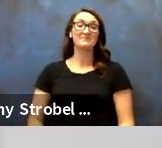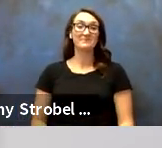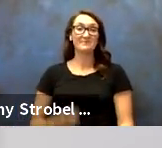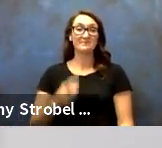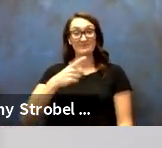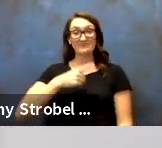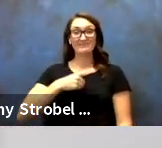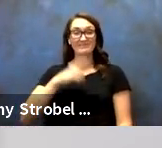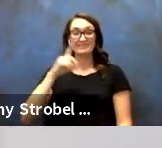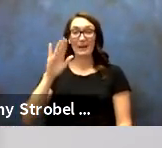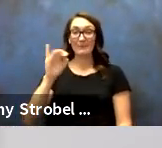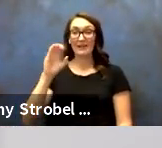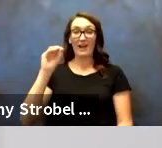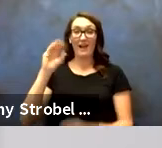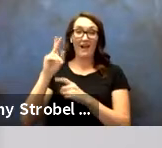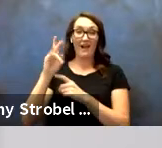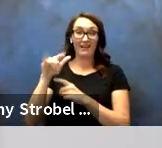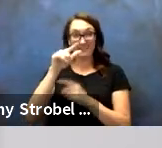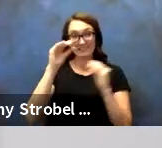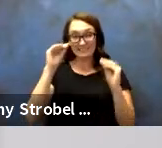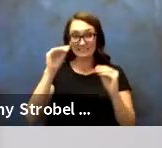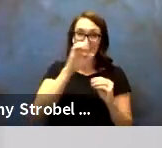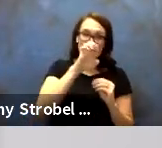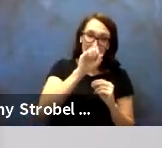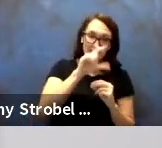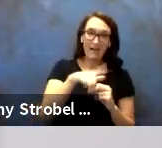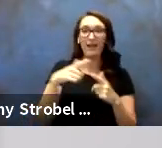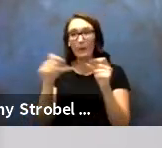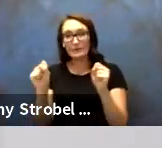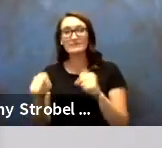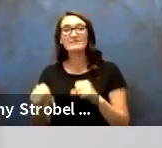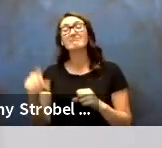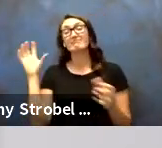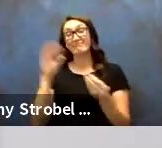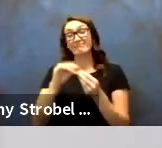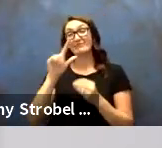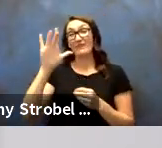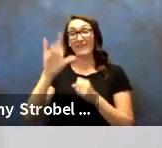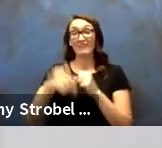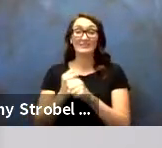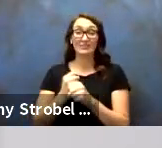Debbie Aki, ESL Linguistics, 25 years of service.